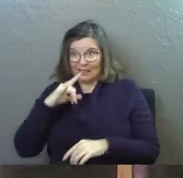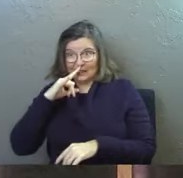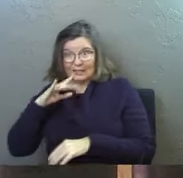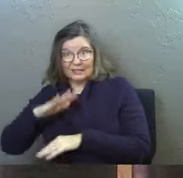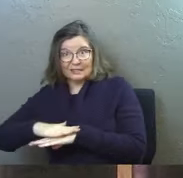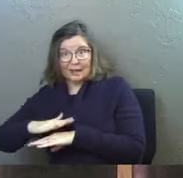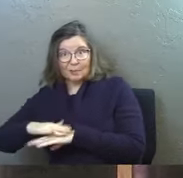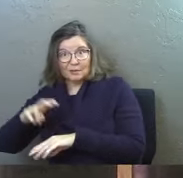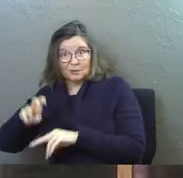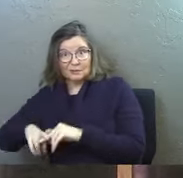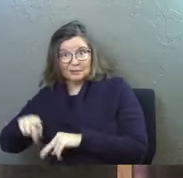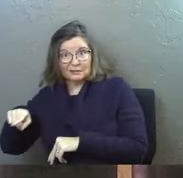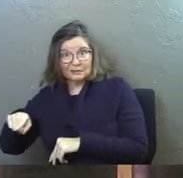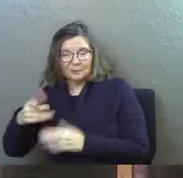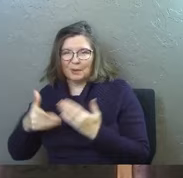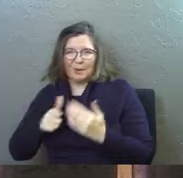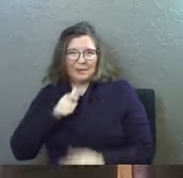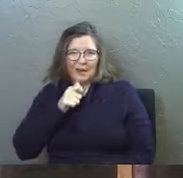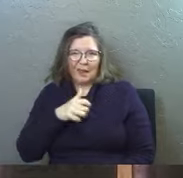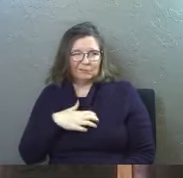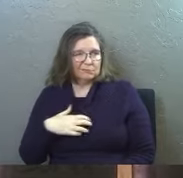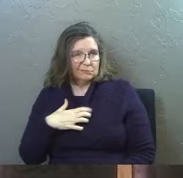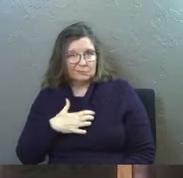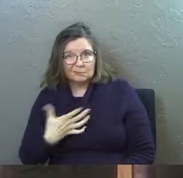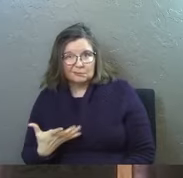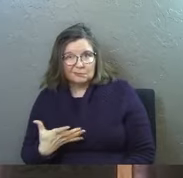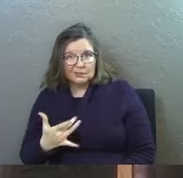the kid table probably not